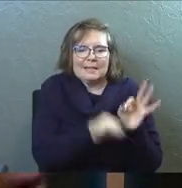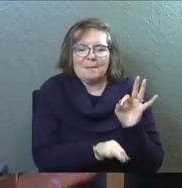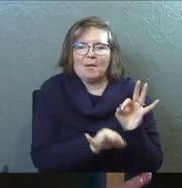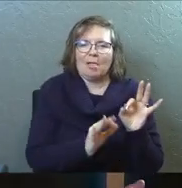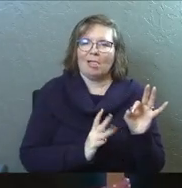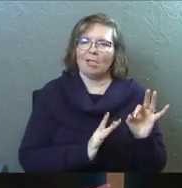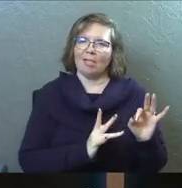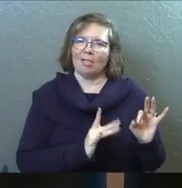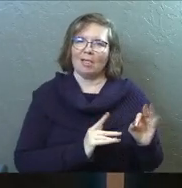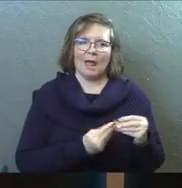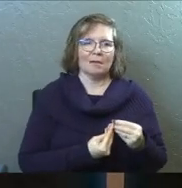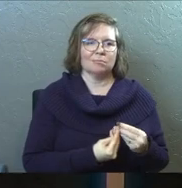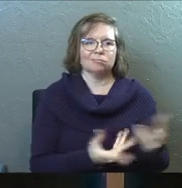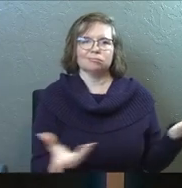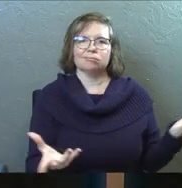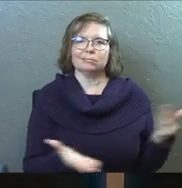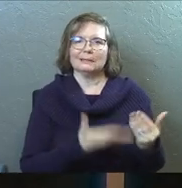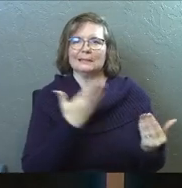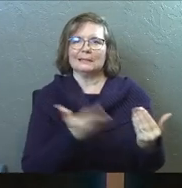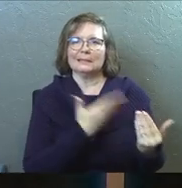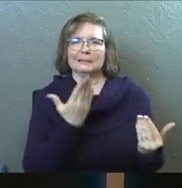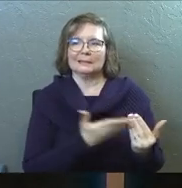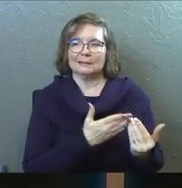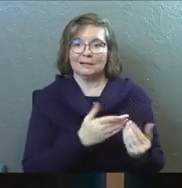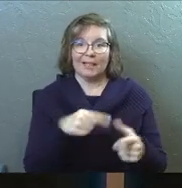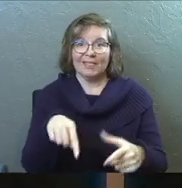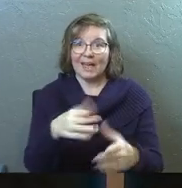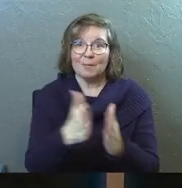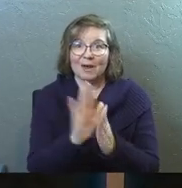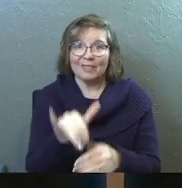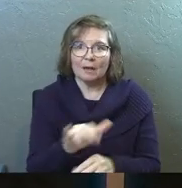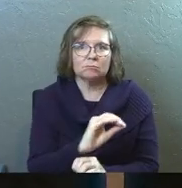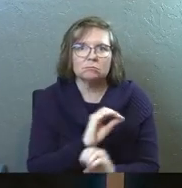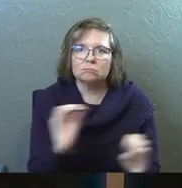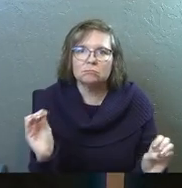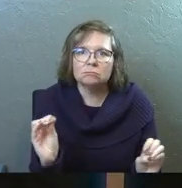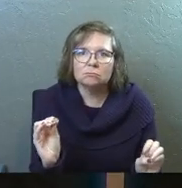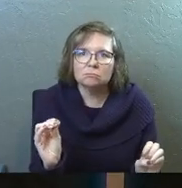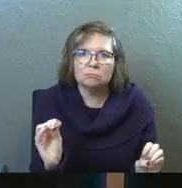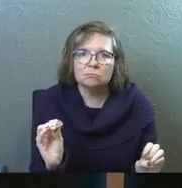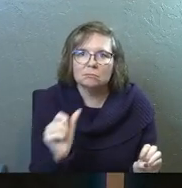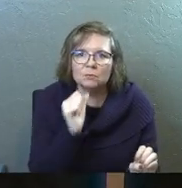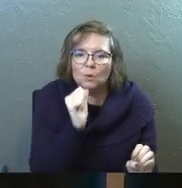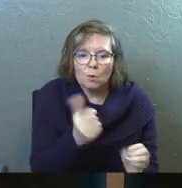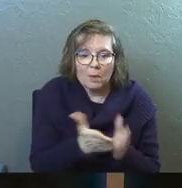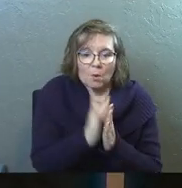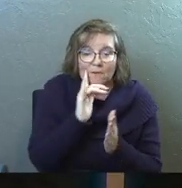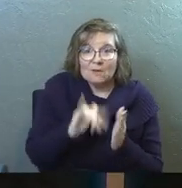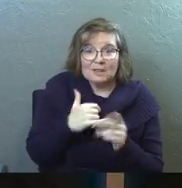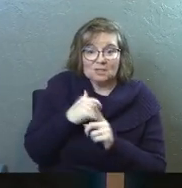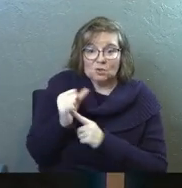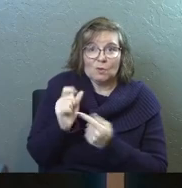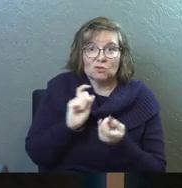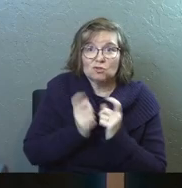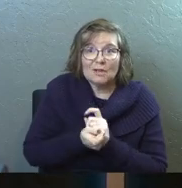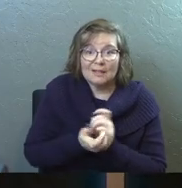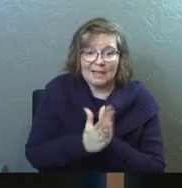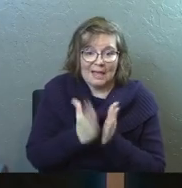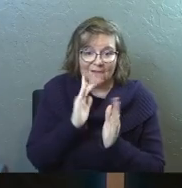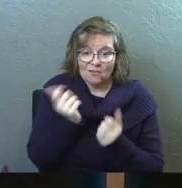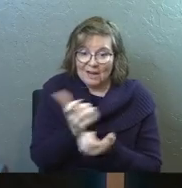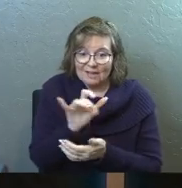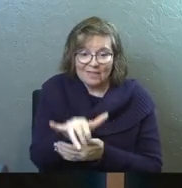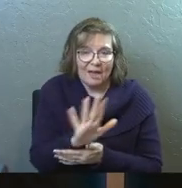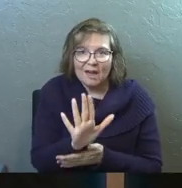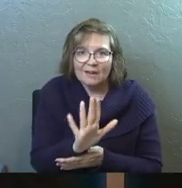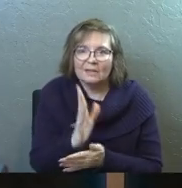we can get the word out quickly to everybody who needs it. Like, that's what, like, let's pray for that. None of them pray for that. They don't ask for the situation to change. They don't ask